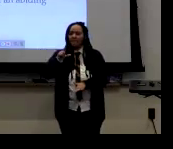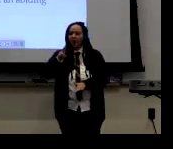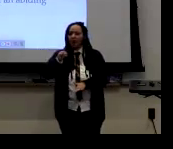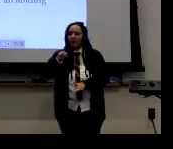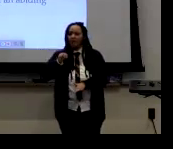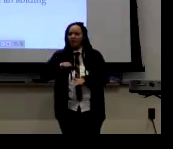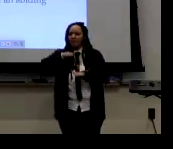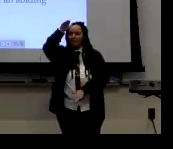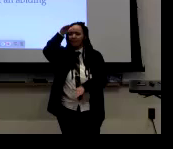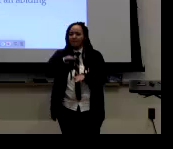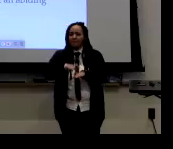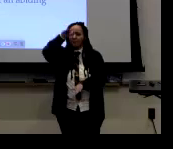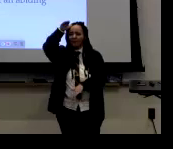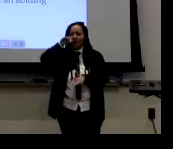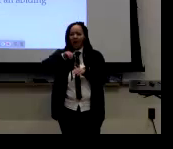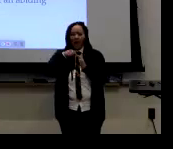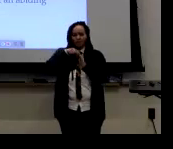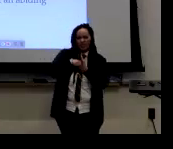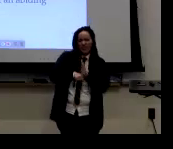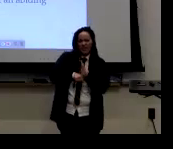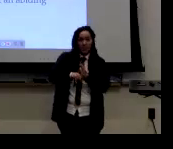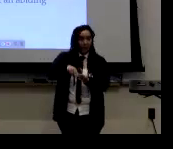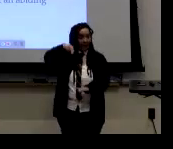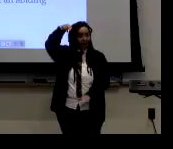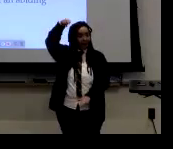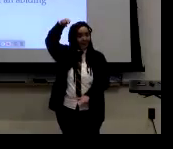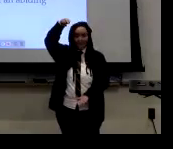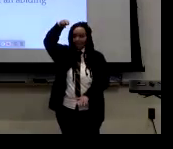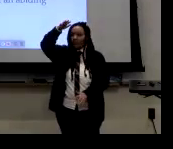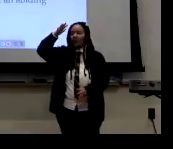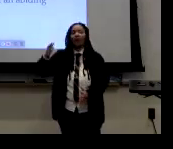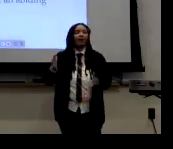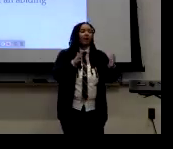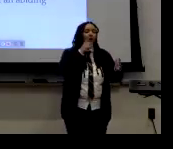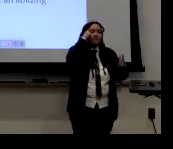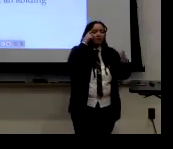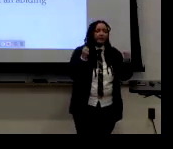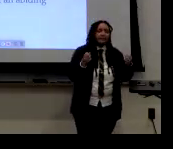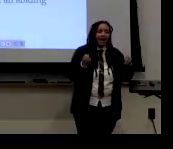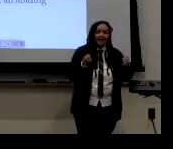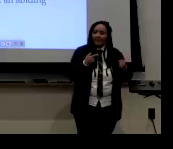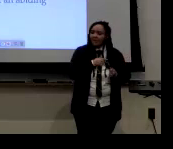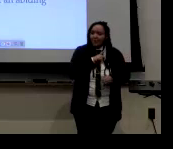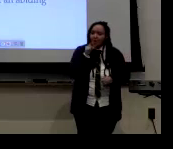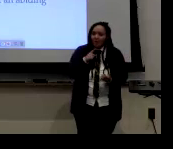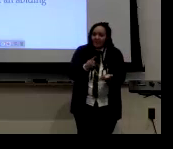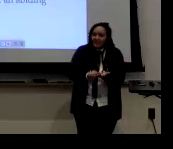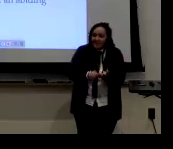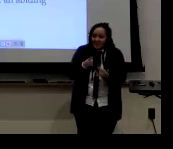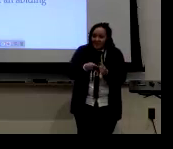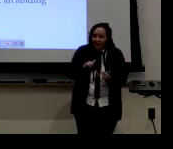Like using intonation or volume to match how deep or how high, you know, your voice is.